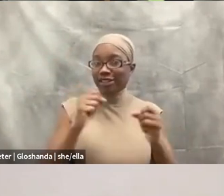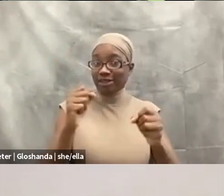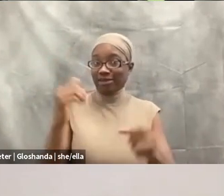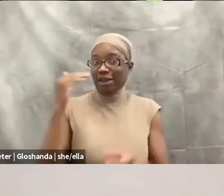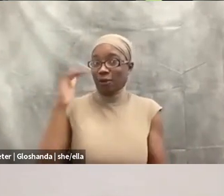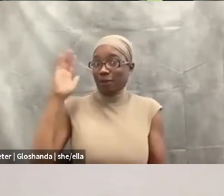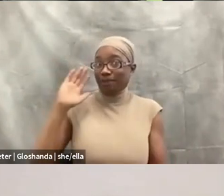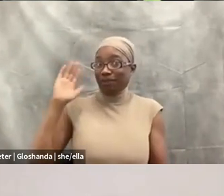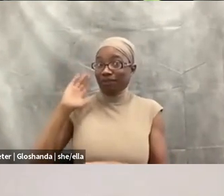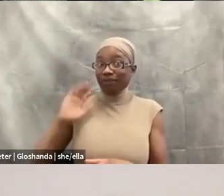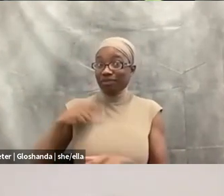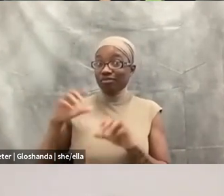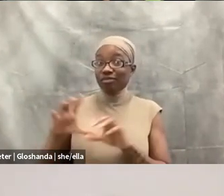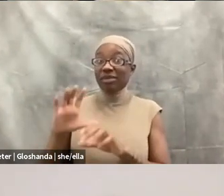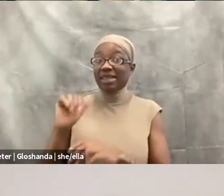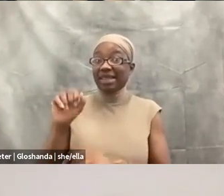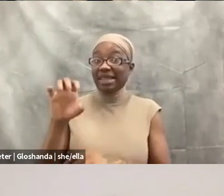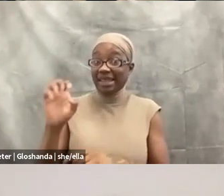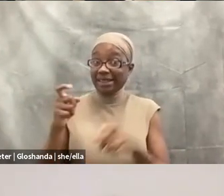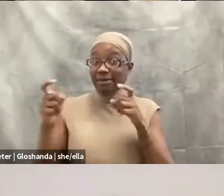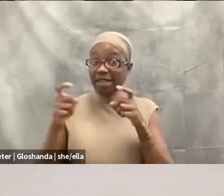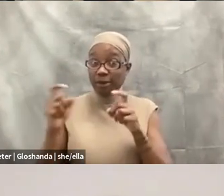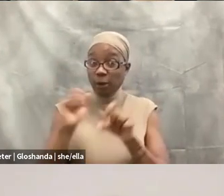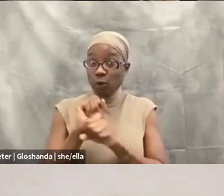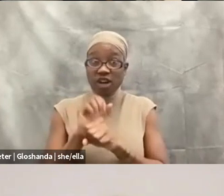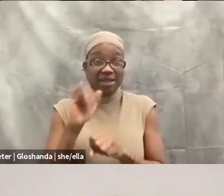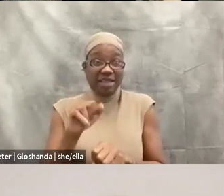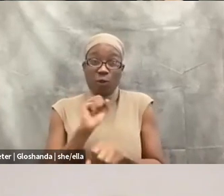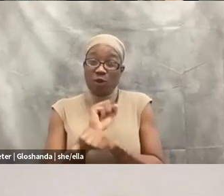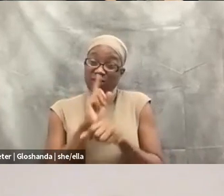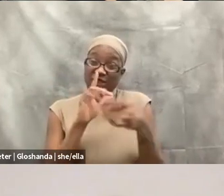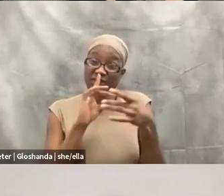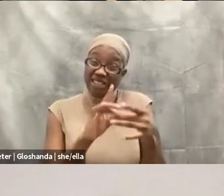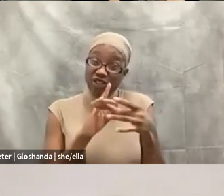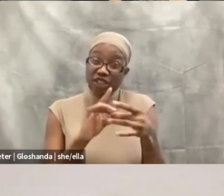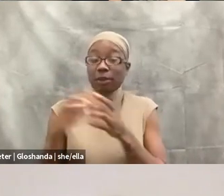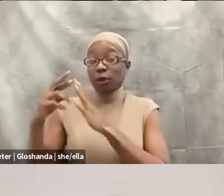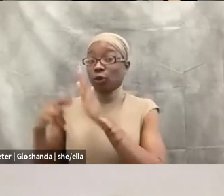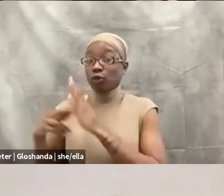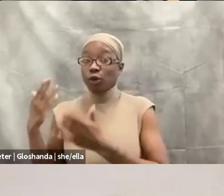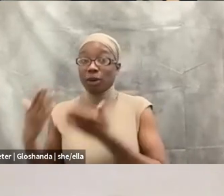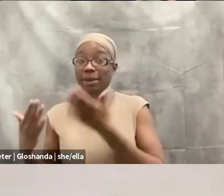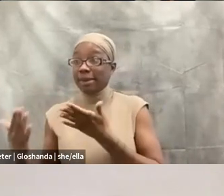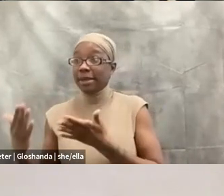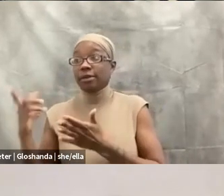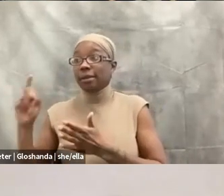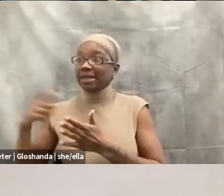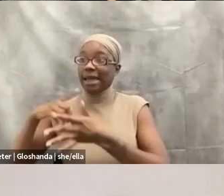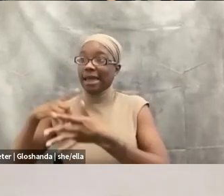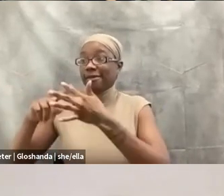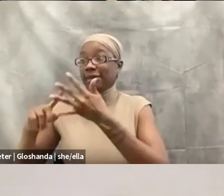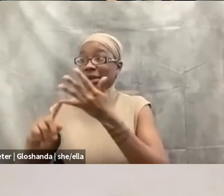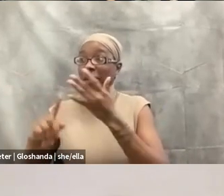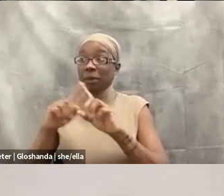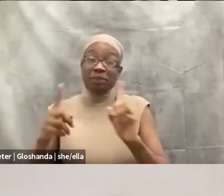work is so relational because the rule might be, you have to have these requirements, but you got so-and-so's phone number, you,